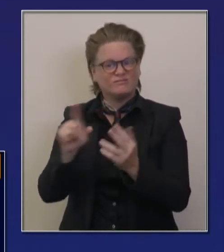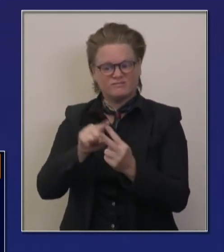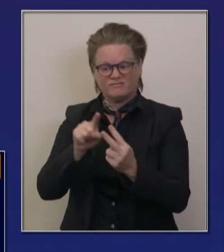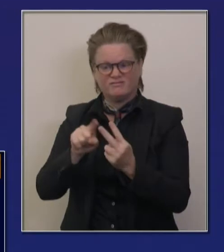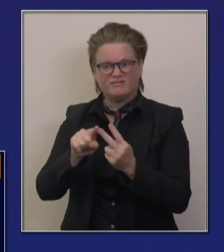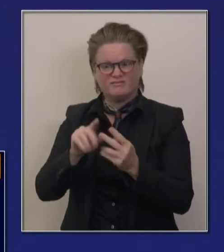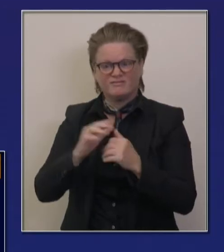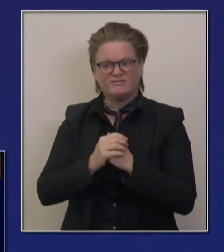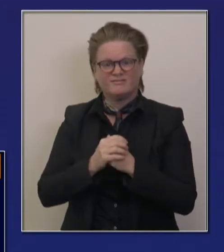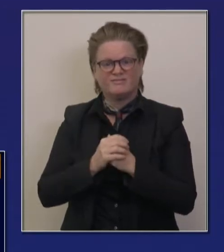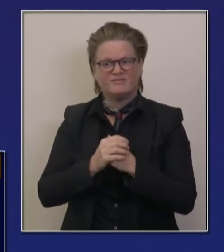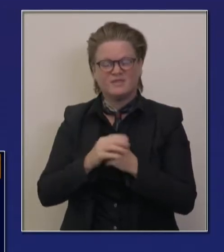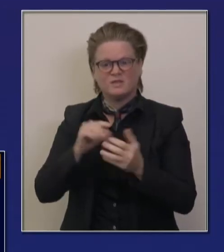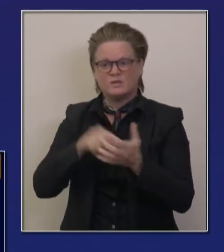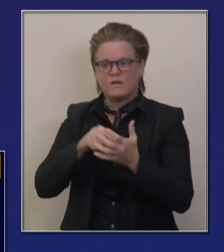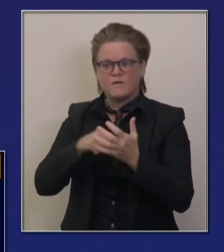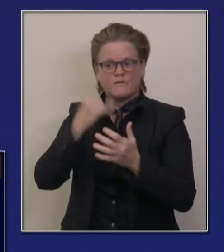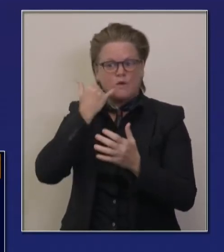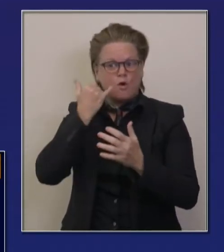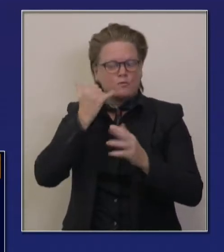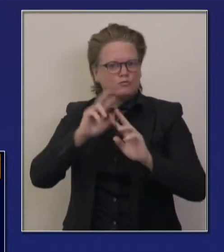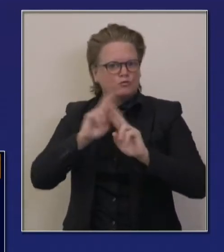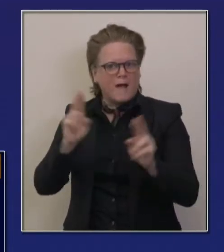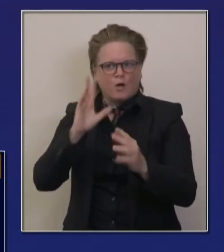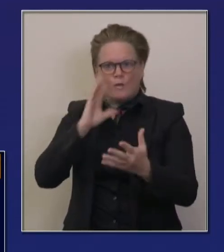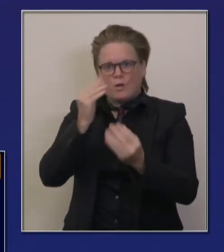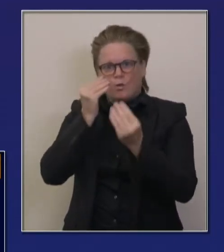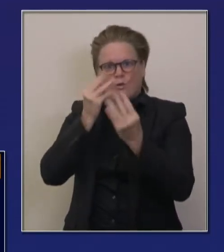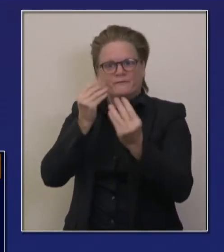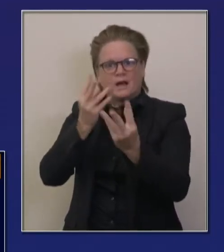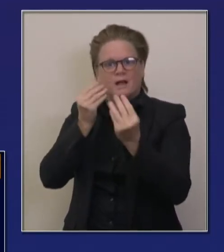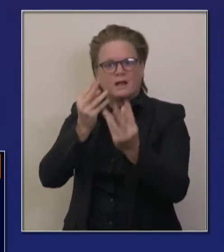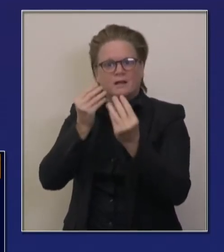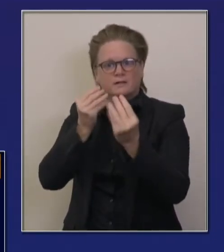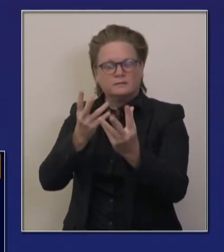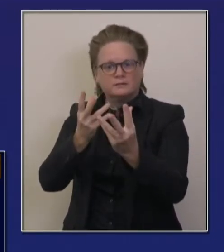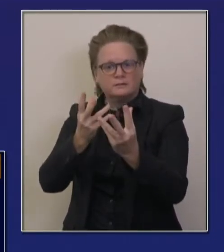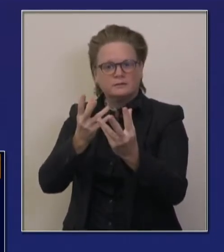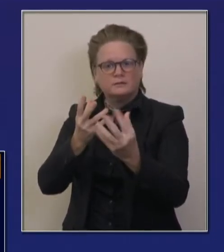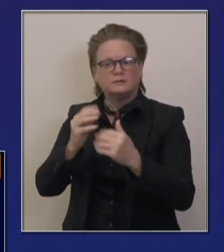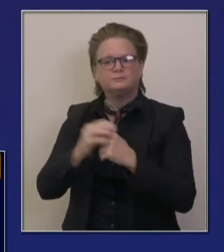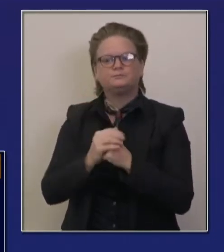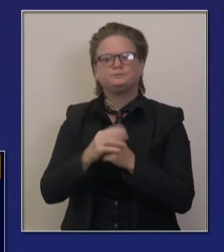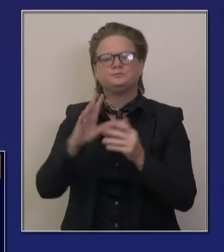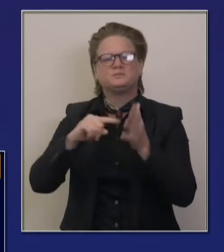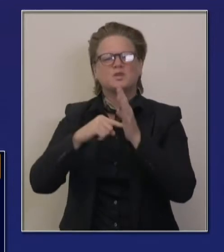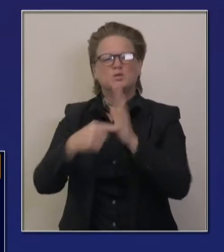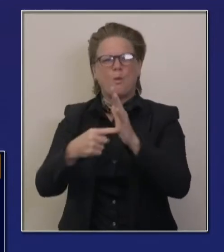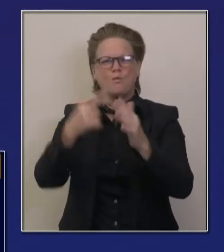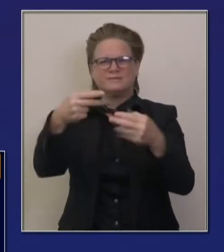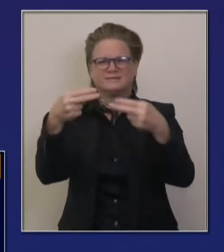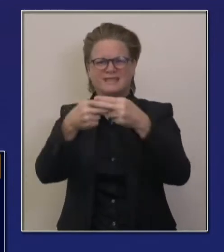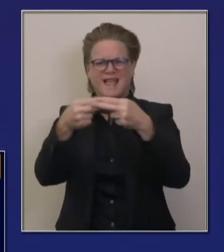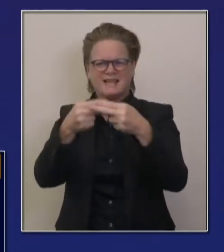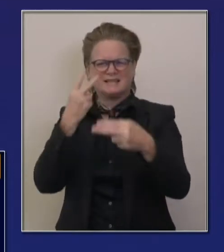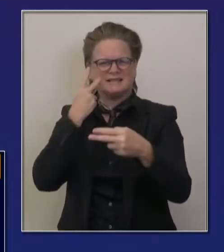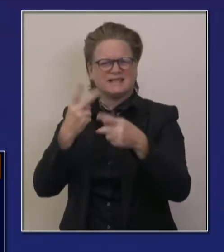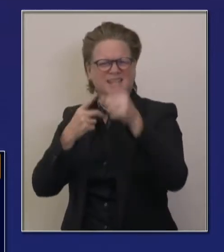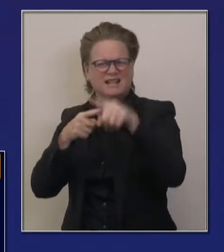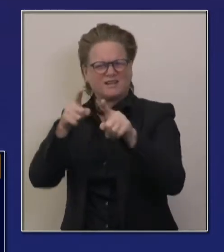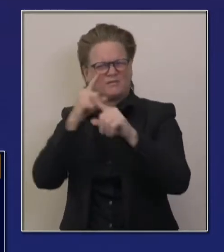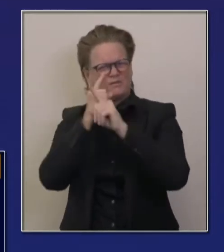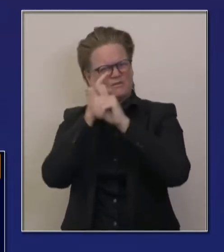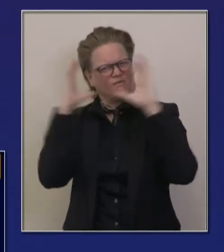for a notification. But let's talk about what this is. Here's how it works. So let's assume you are